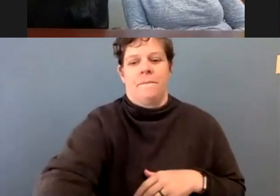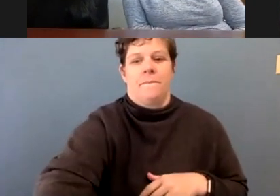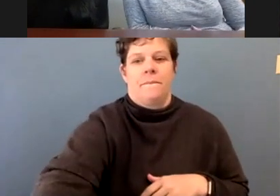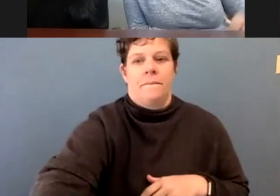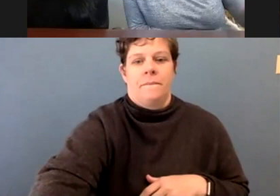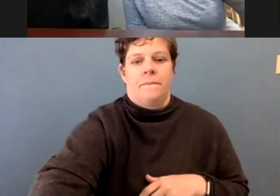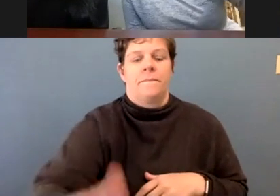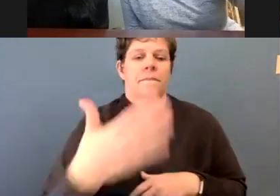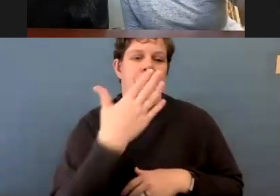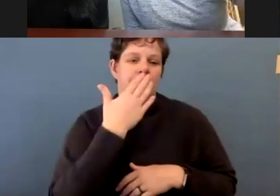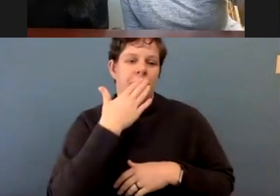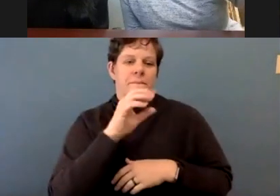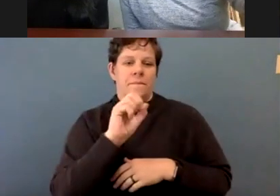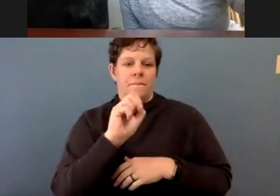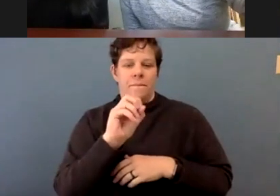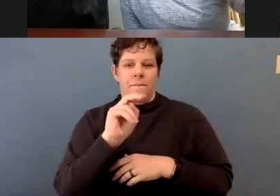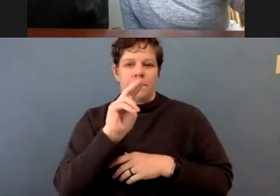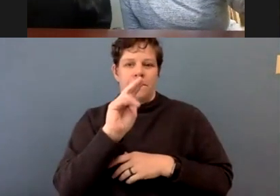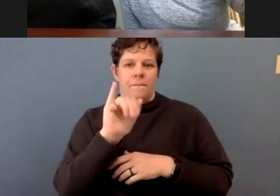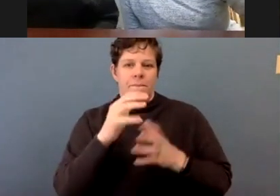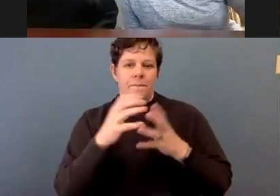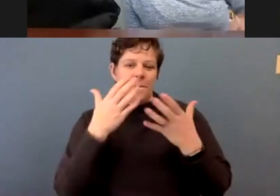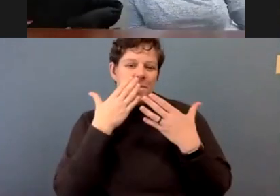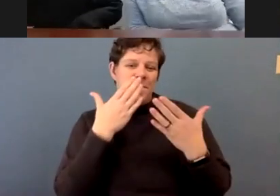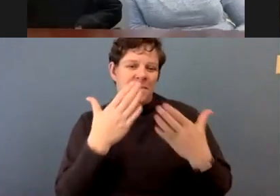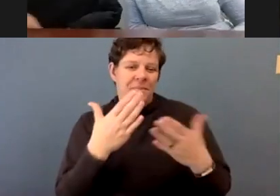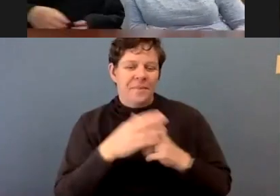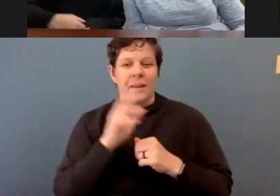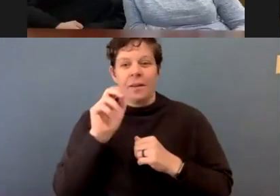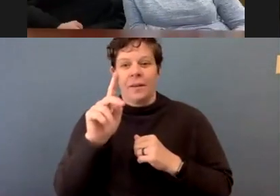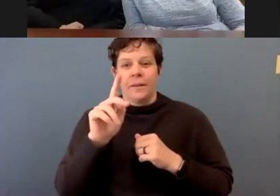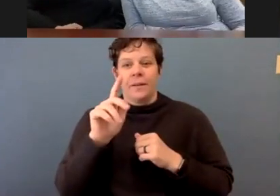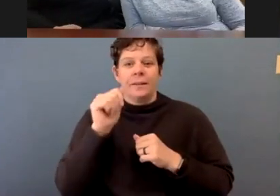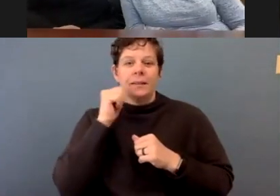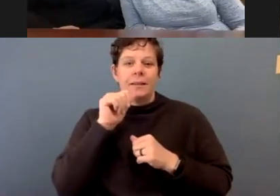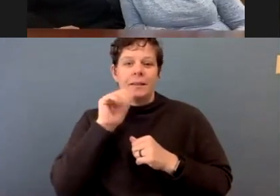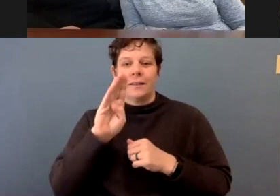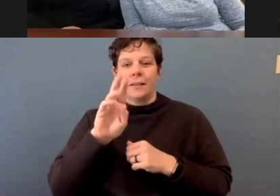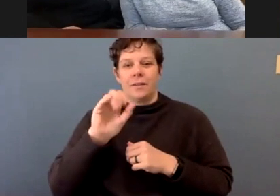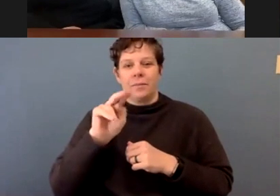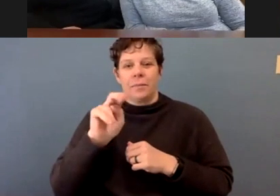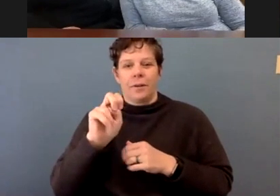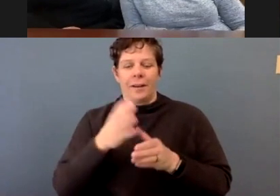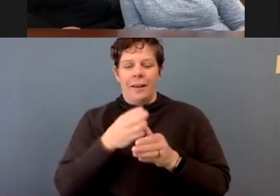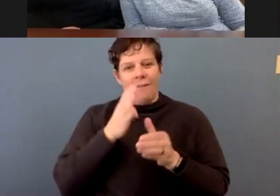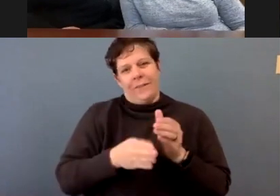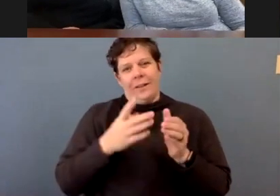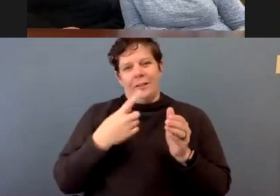Thank you, Sunny. A lot of gratitude there. All right, Auntie Bernie, take it away. Finish us off.